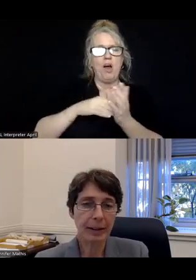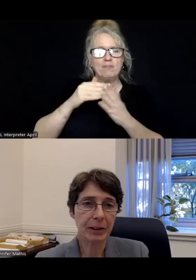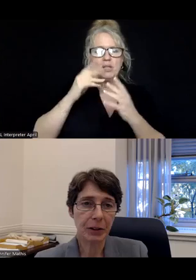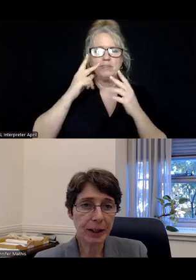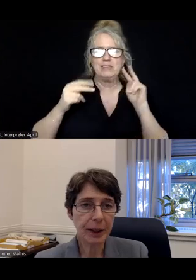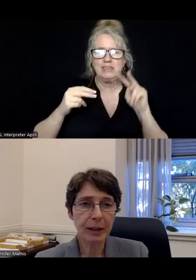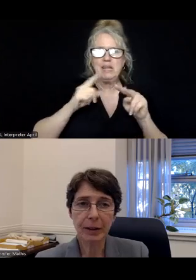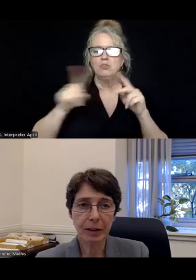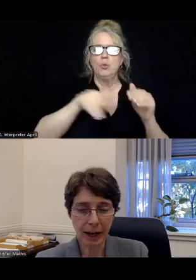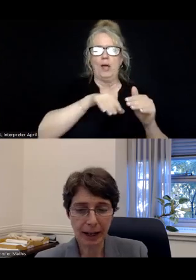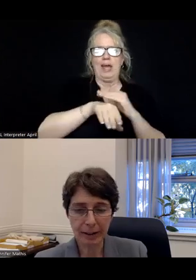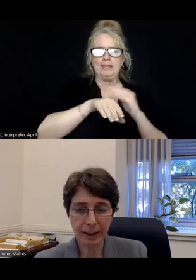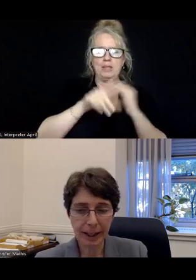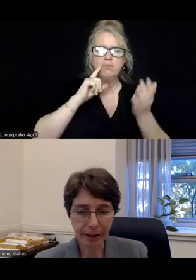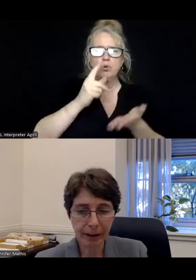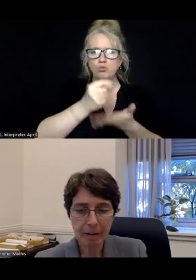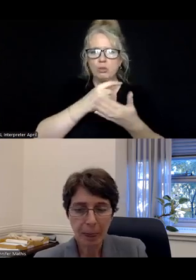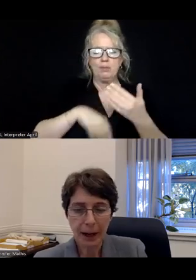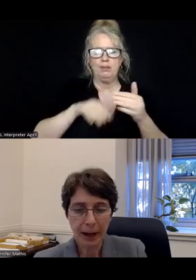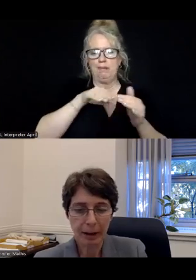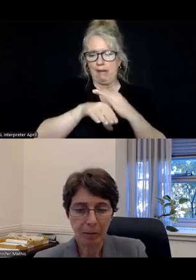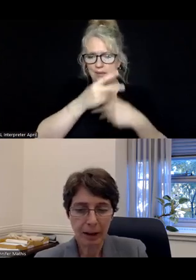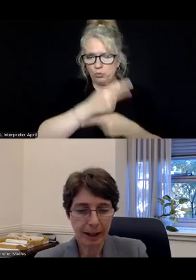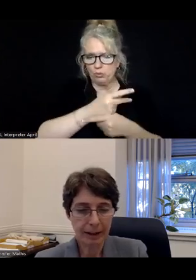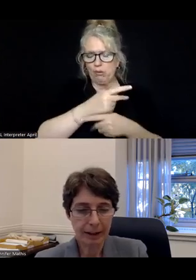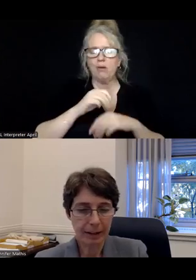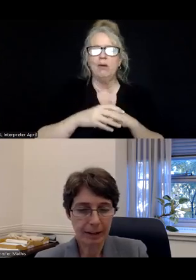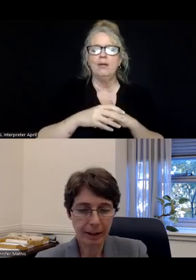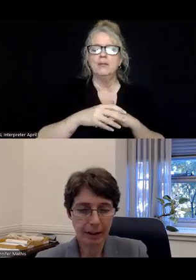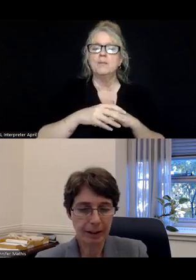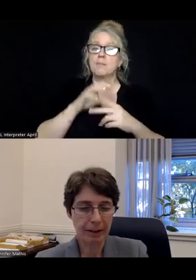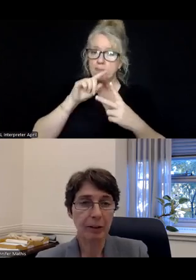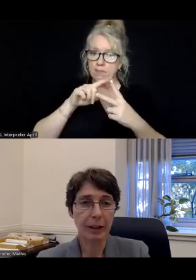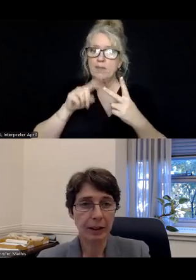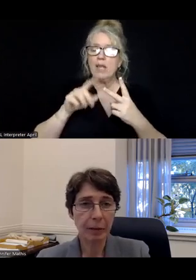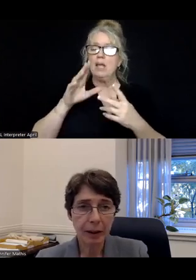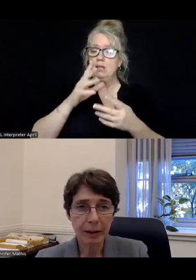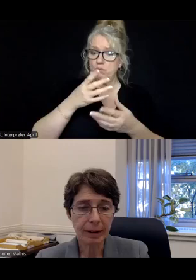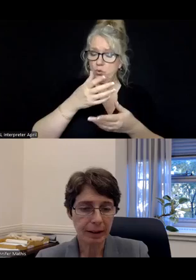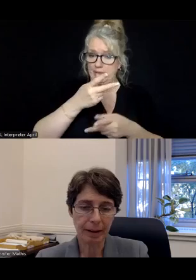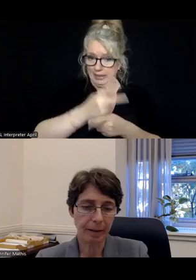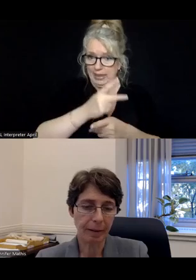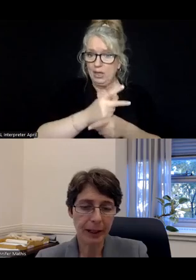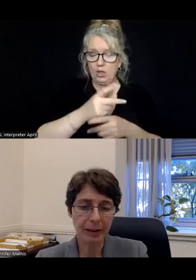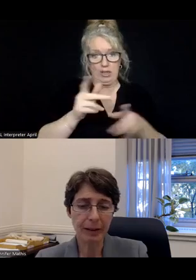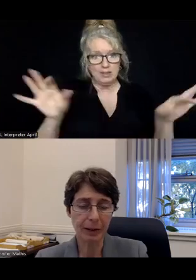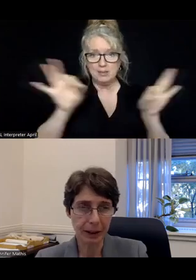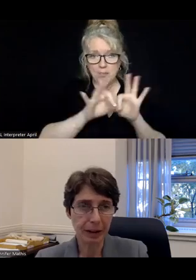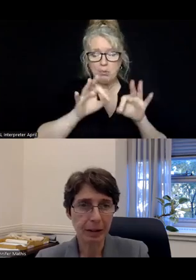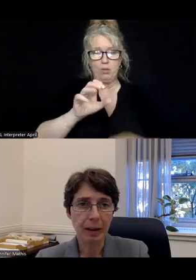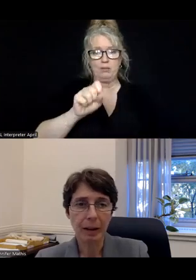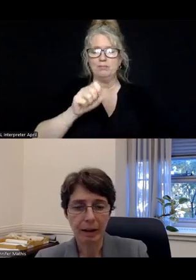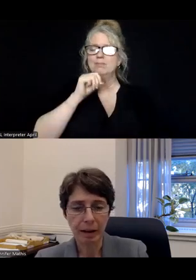lens of access to treatment, access to care. And while access to care is critically important, it